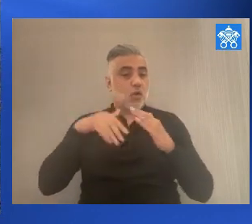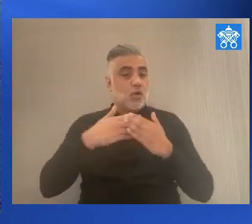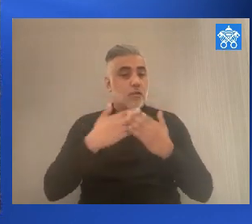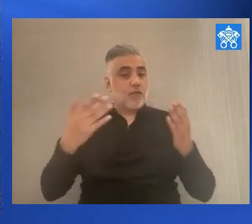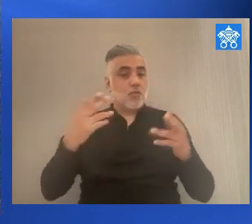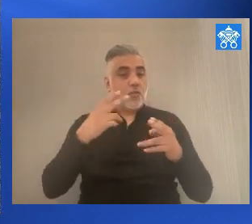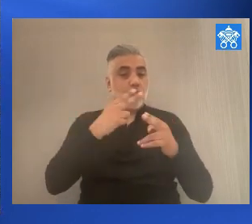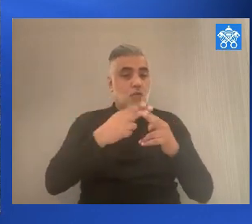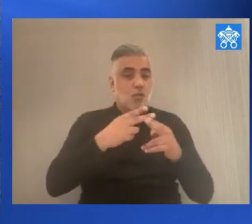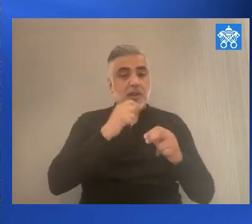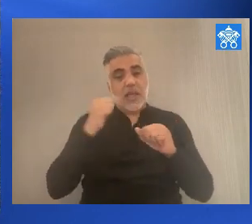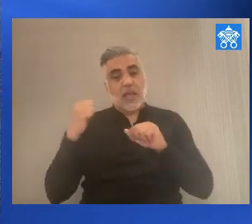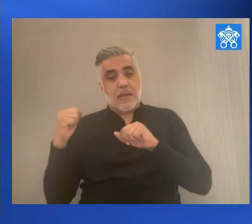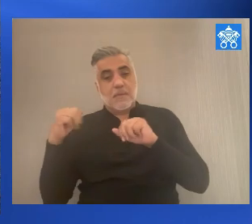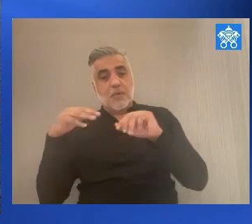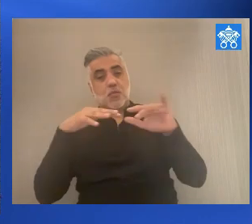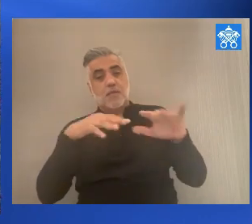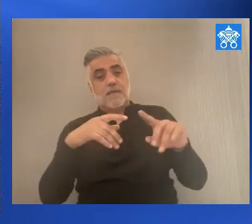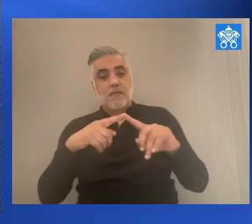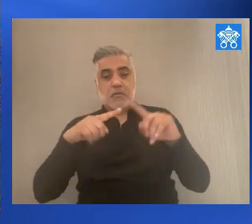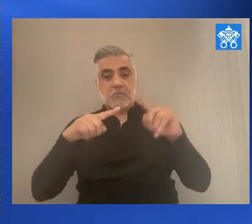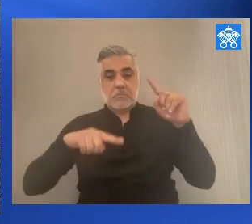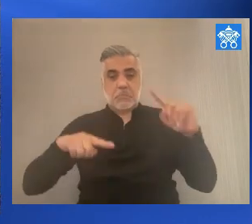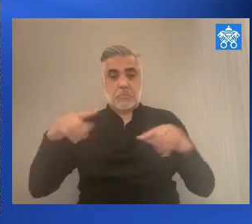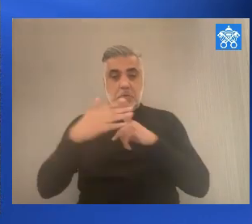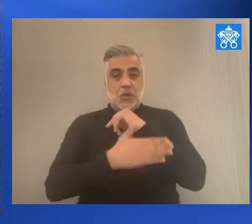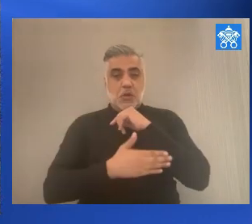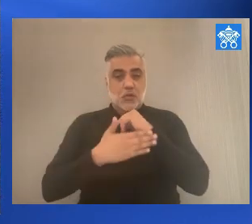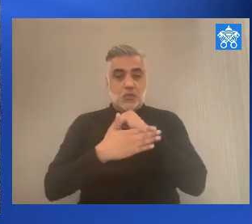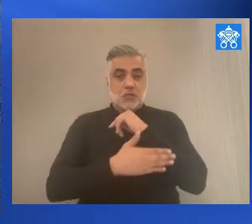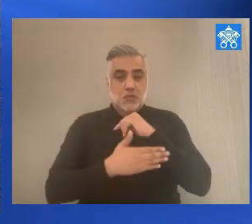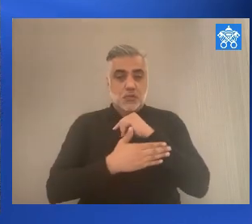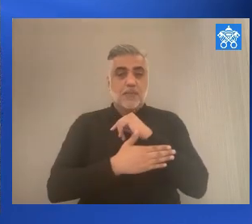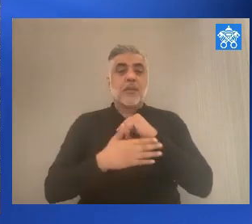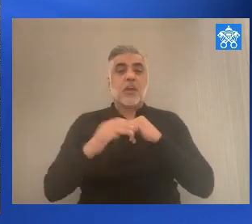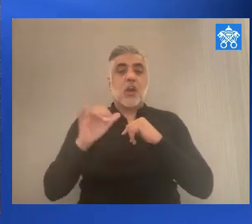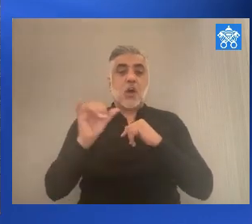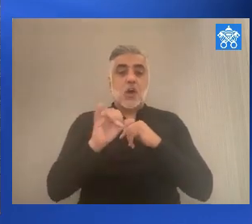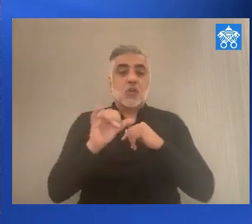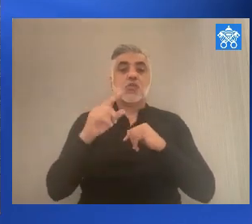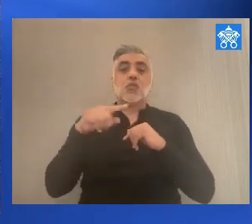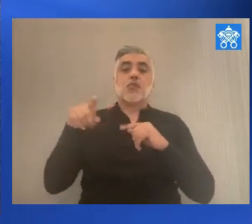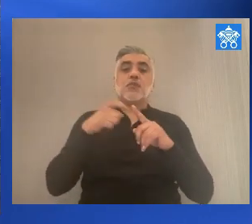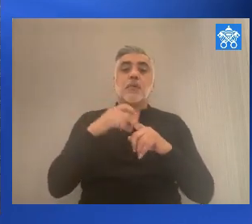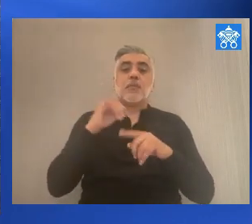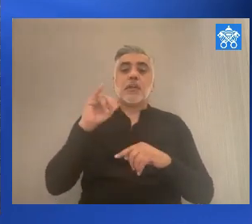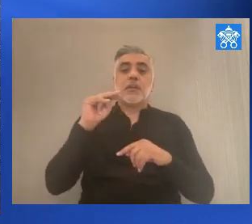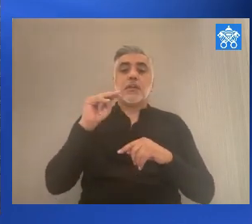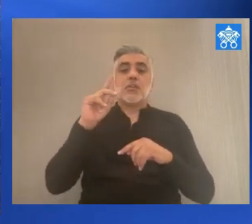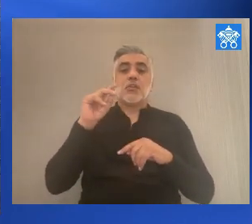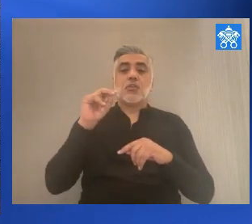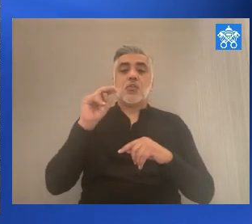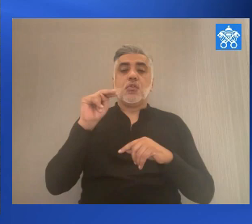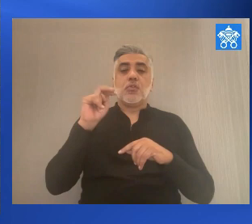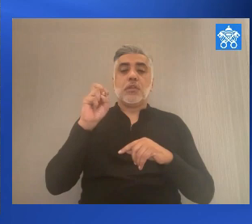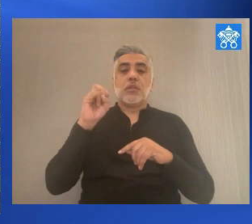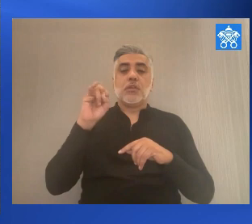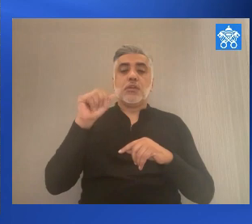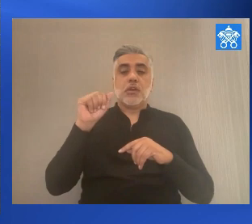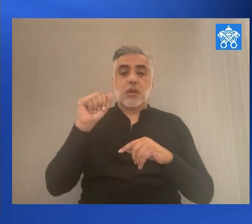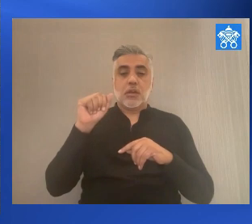countries and also those from Indonesia who are